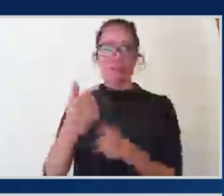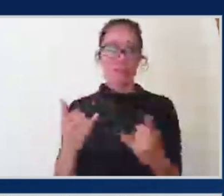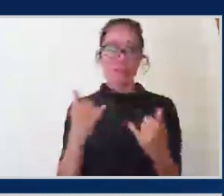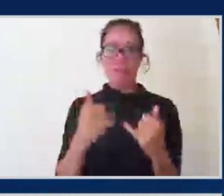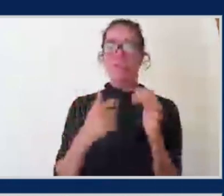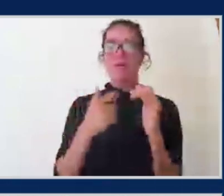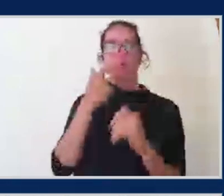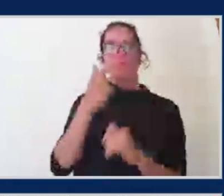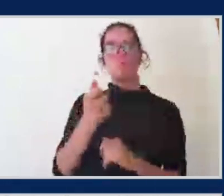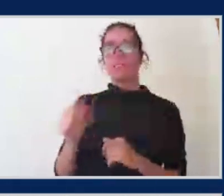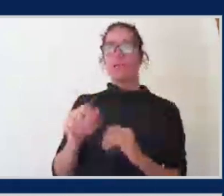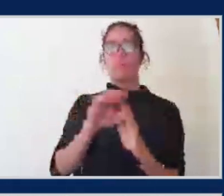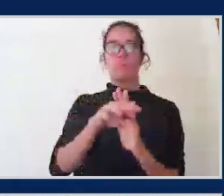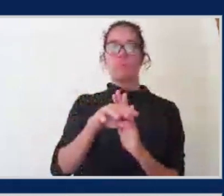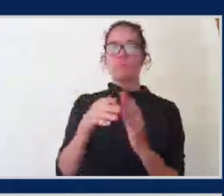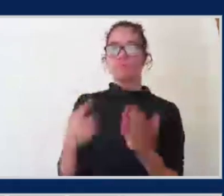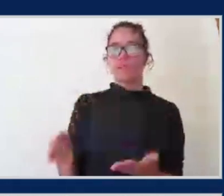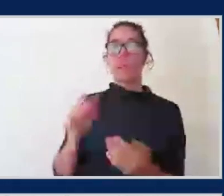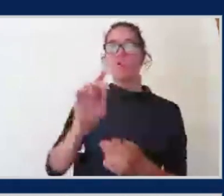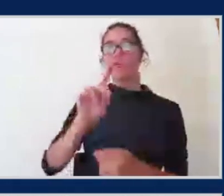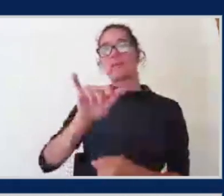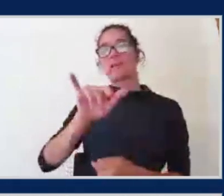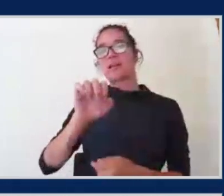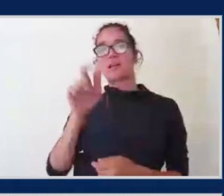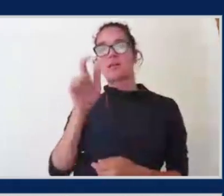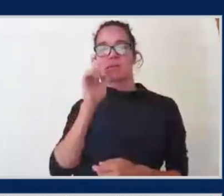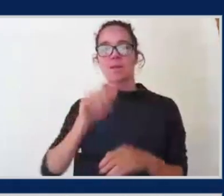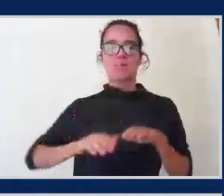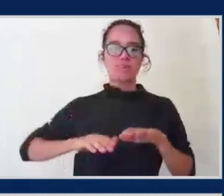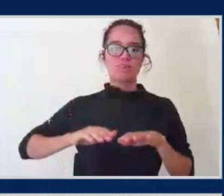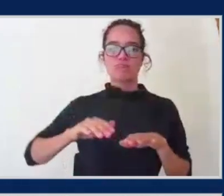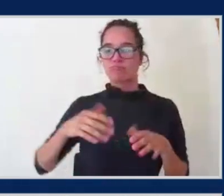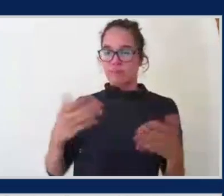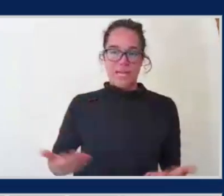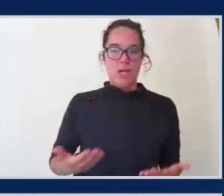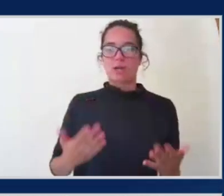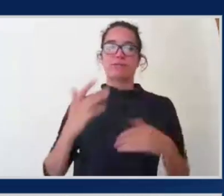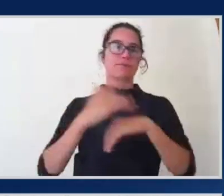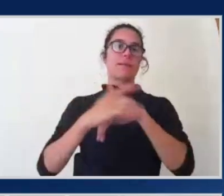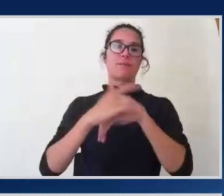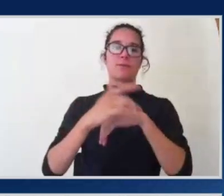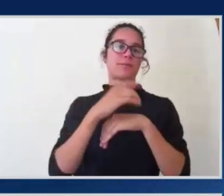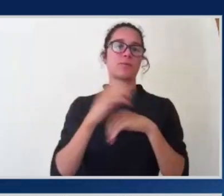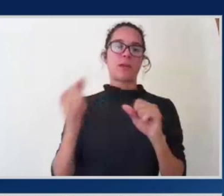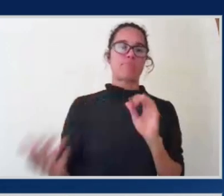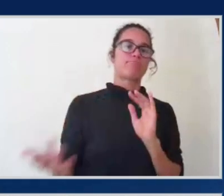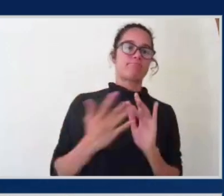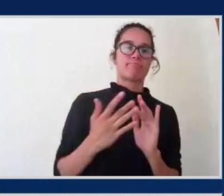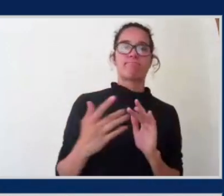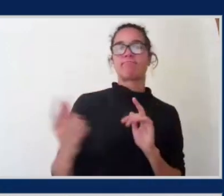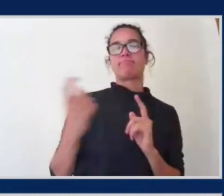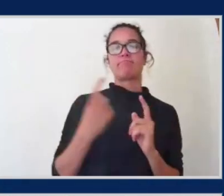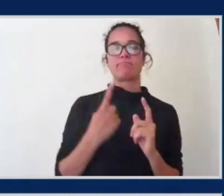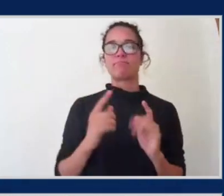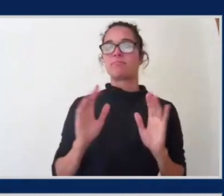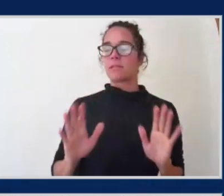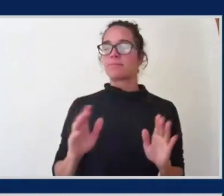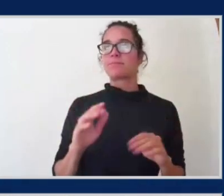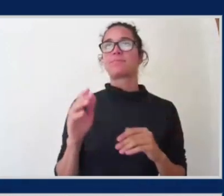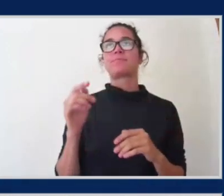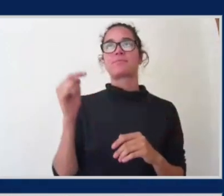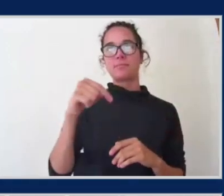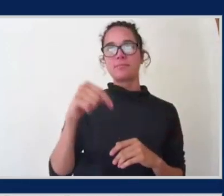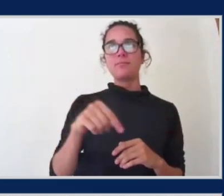are going to be stomping around, romping around, but we'll still be here for you. But this one, okay, about this course with Amazon S3, you can use a